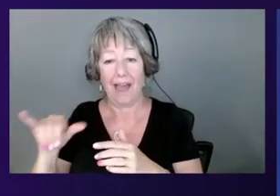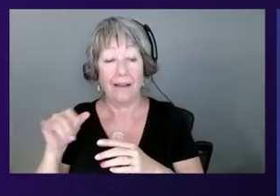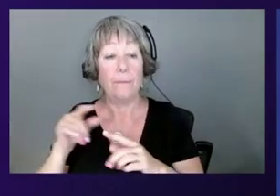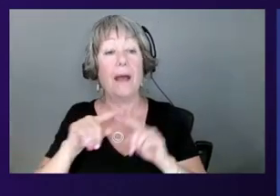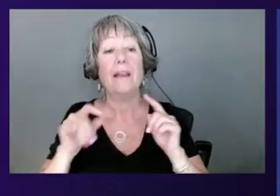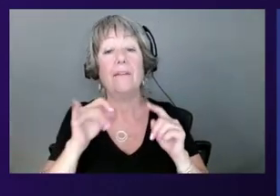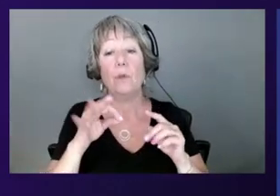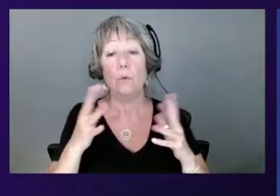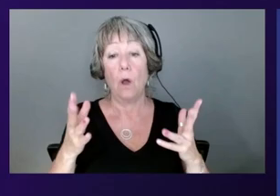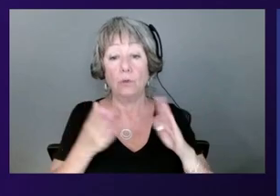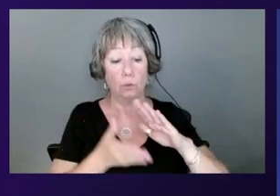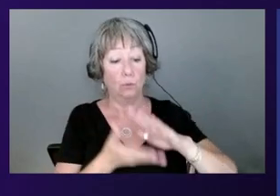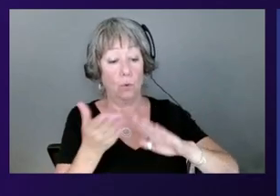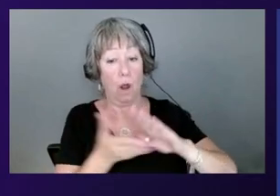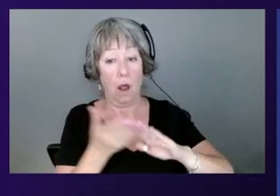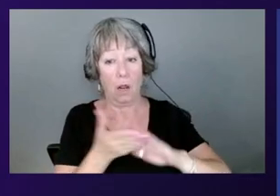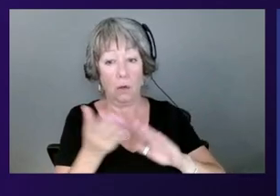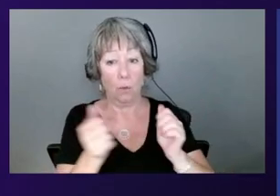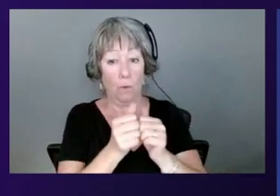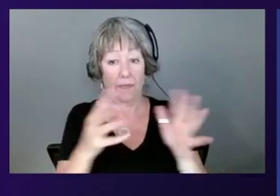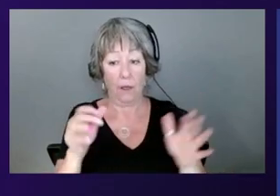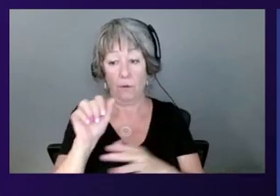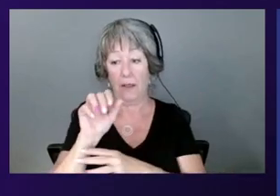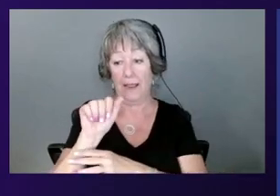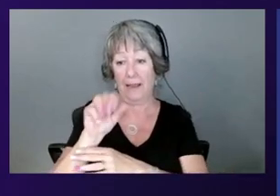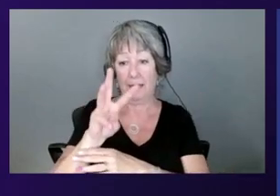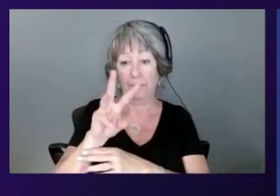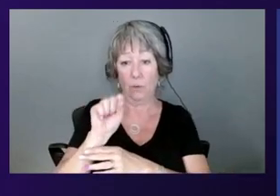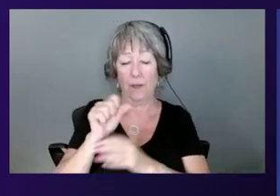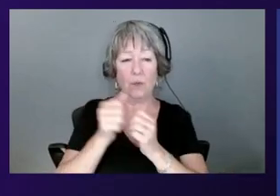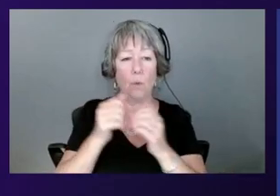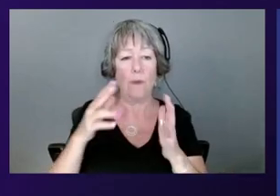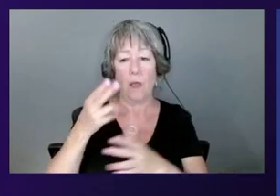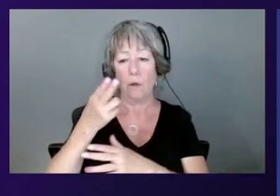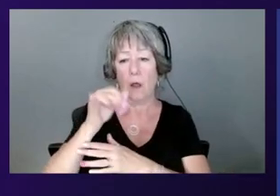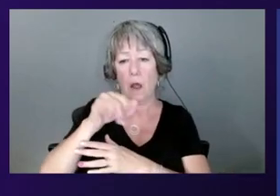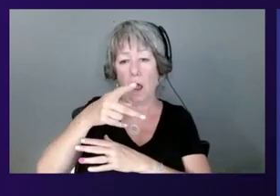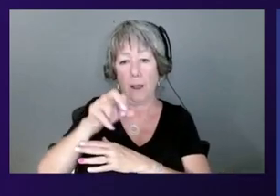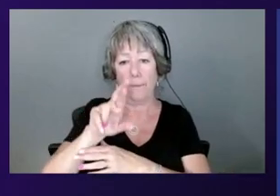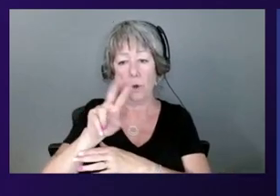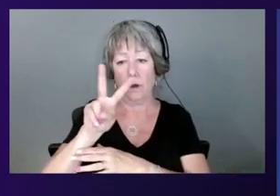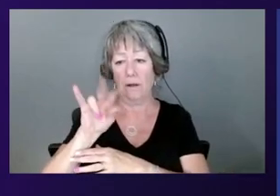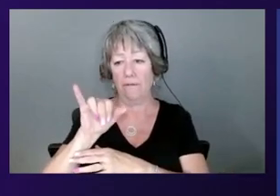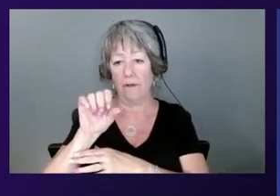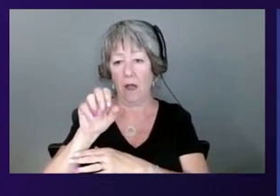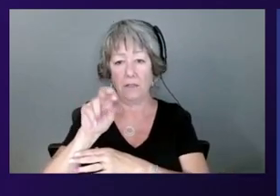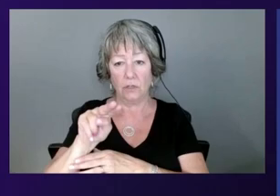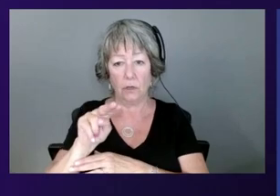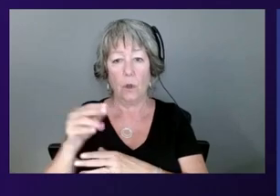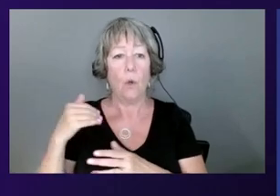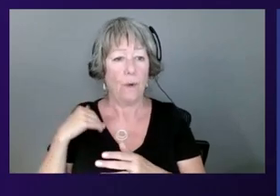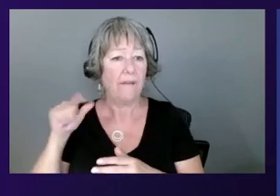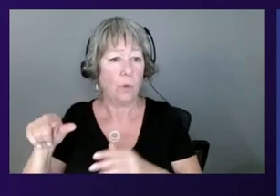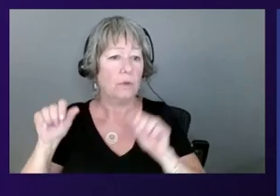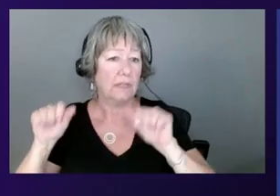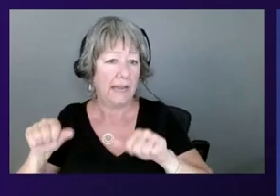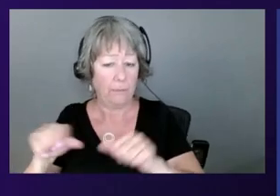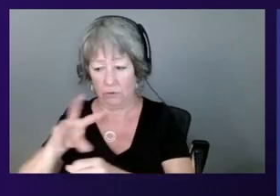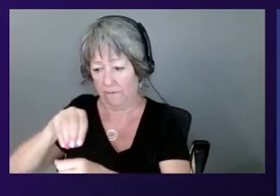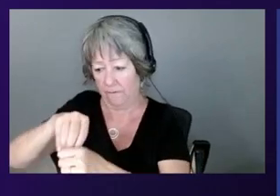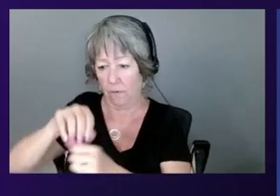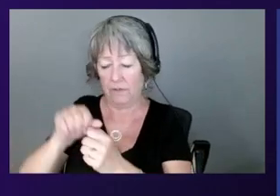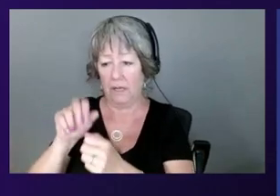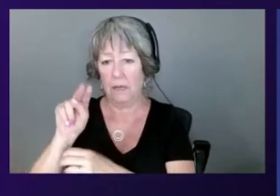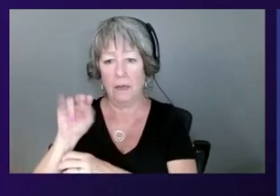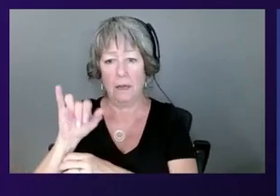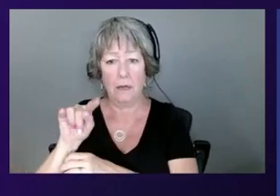without the AWS hypervisor and use your own hypervisor, we have our bare metal instance types. Those are enabled through Nitro as well. We